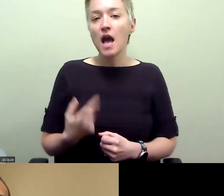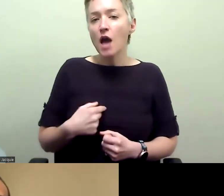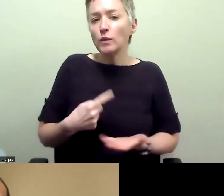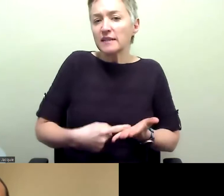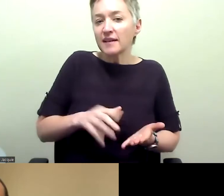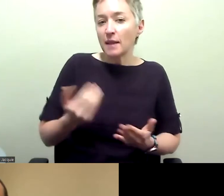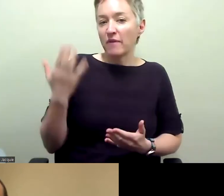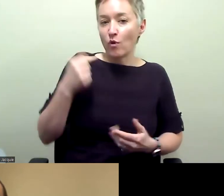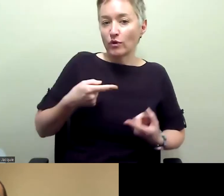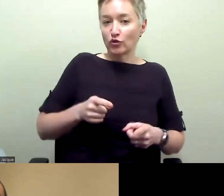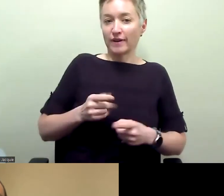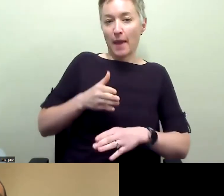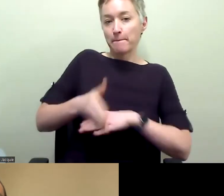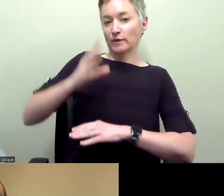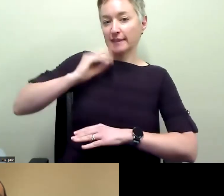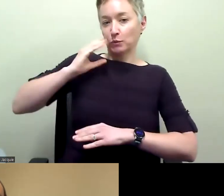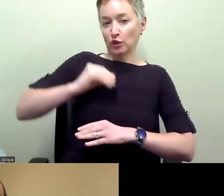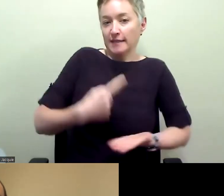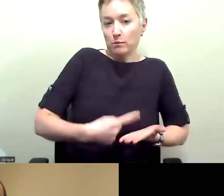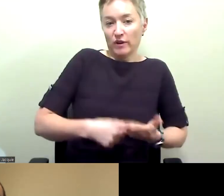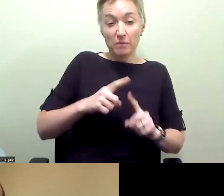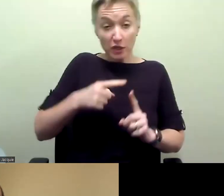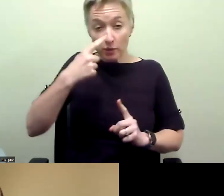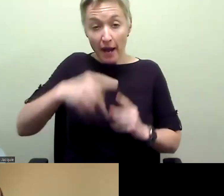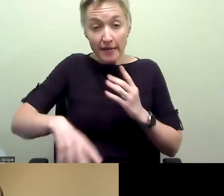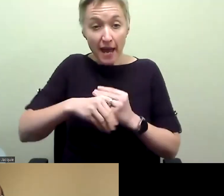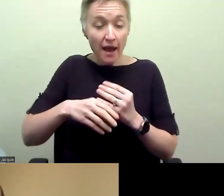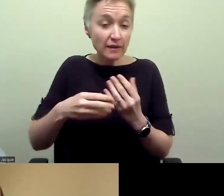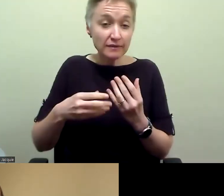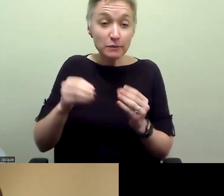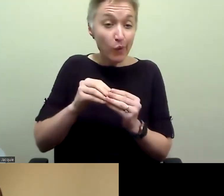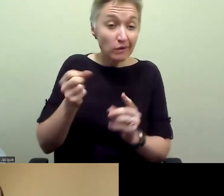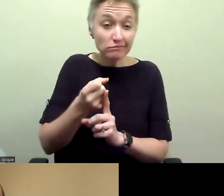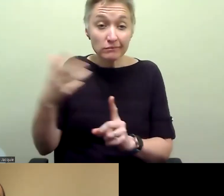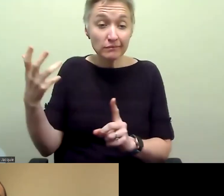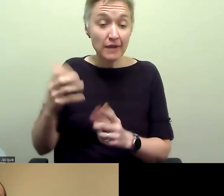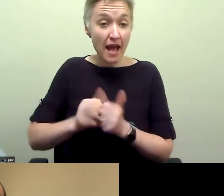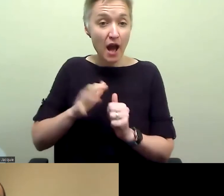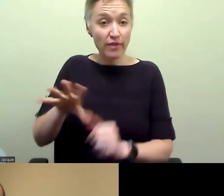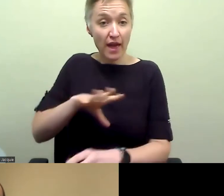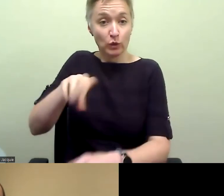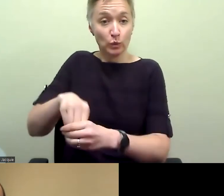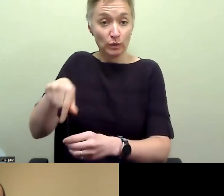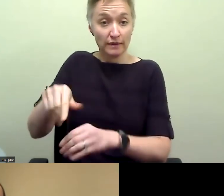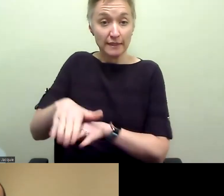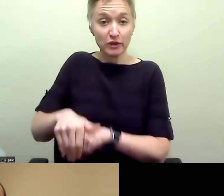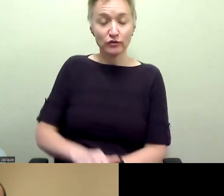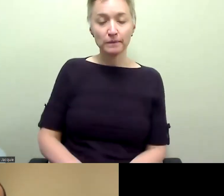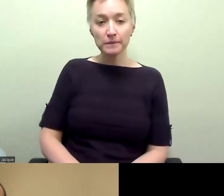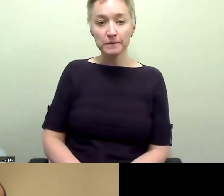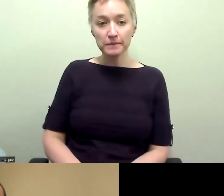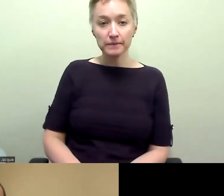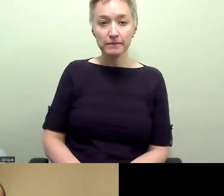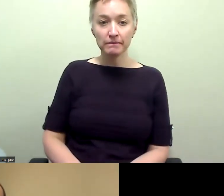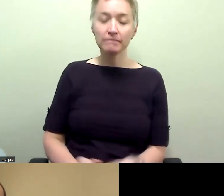um, wonder if you could provide a little bit more context into how that works its way into the poverty simulation experience. Yeah,